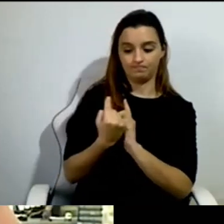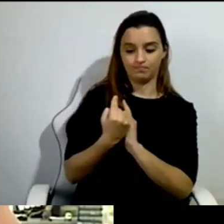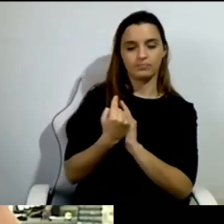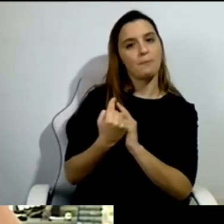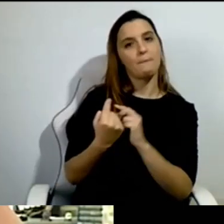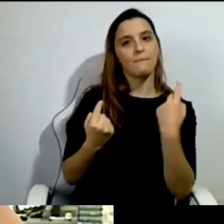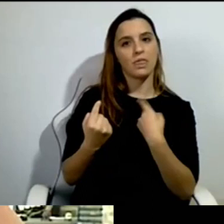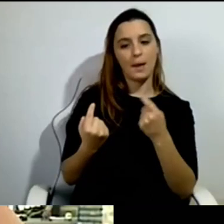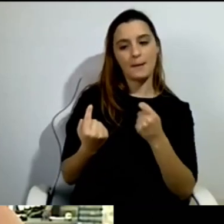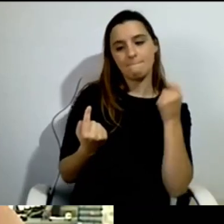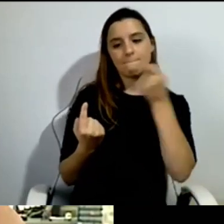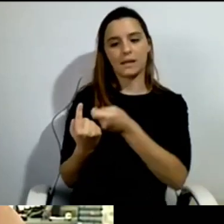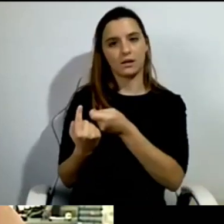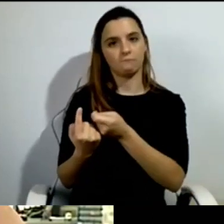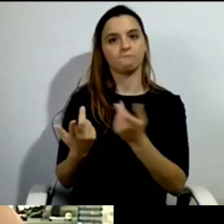politicians.